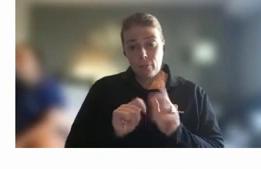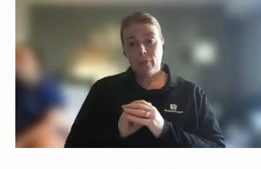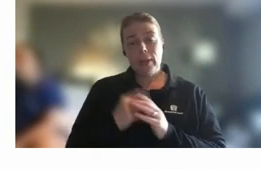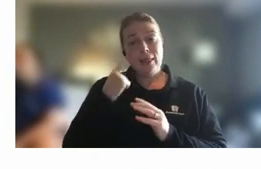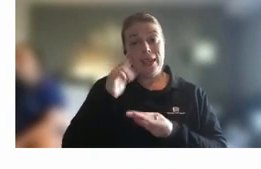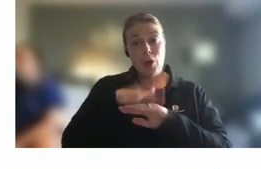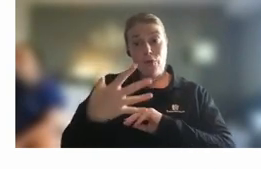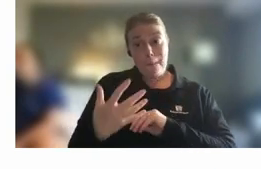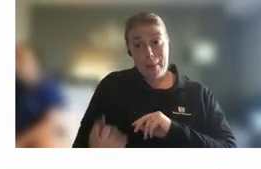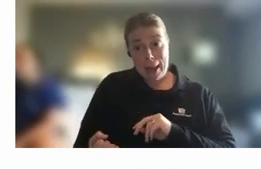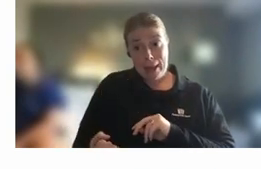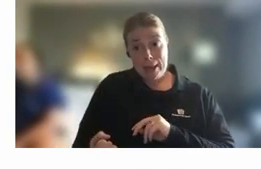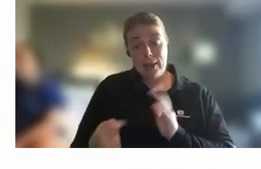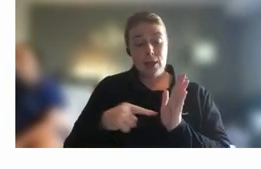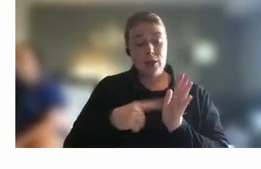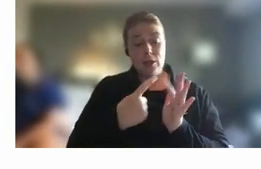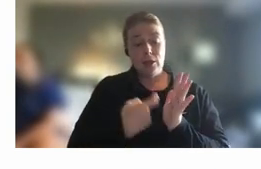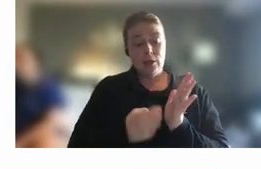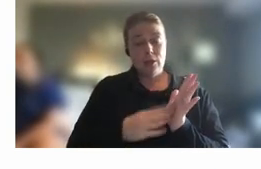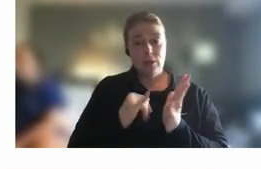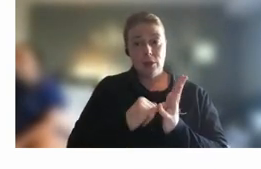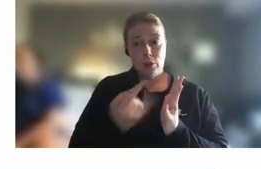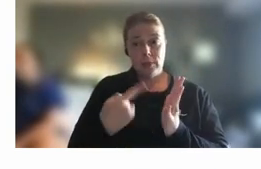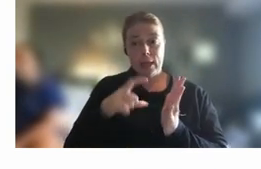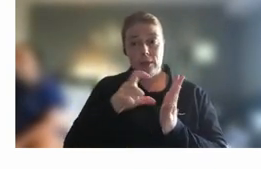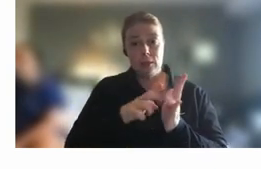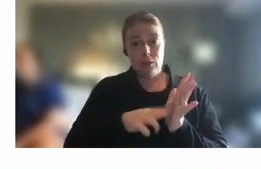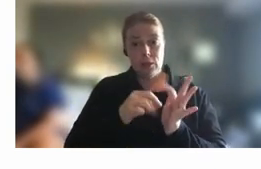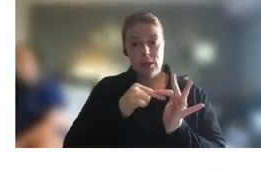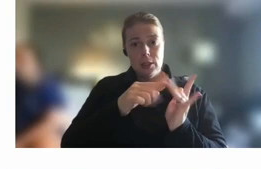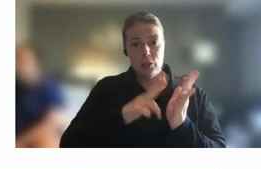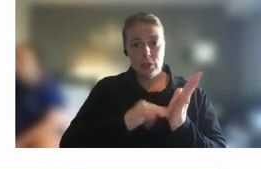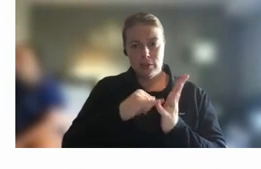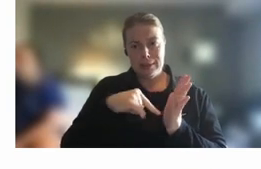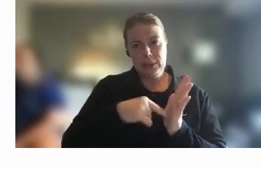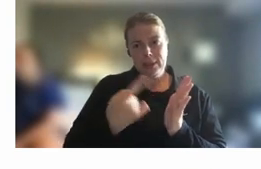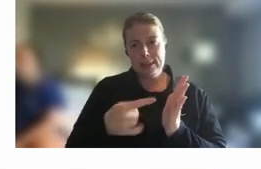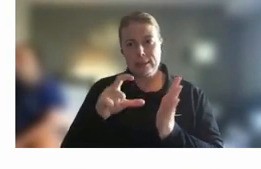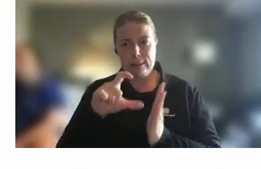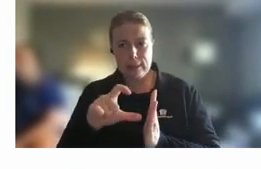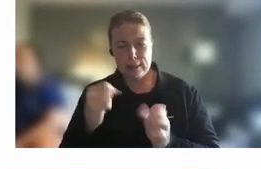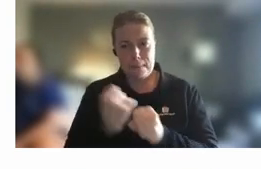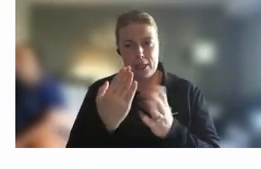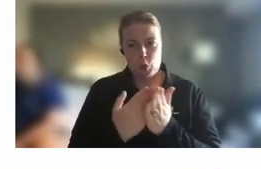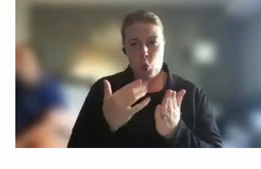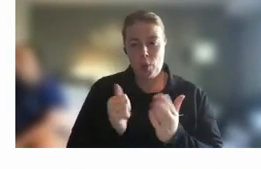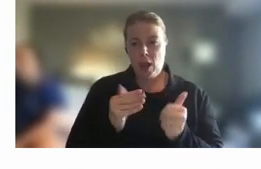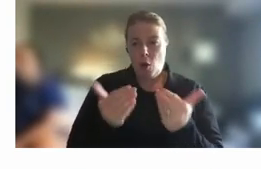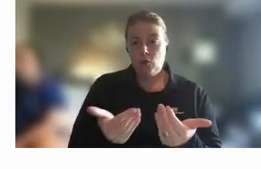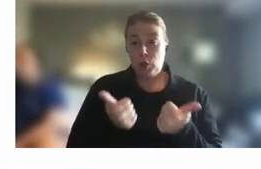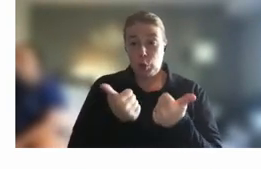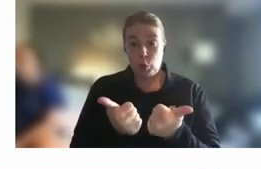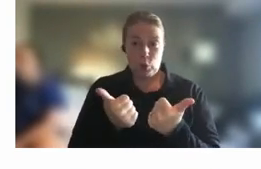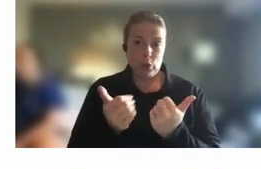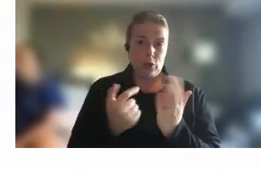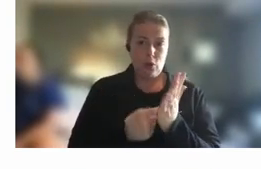terms and conditions so of course we need to make sure that we are competitive on that uh both in a general sense but